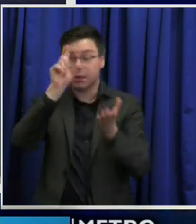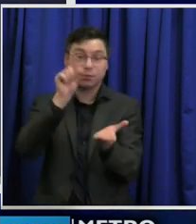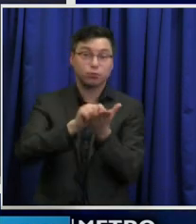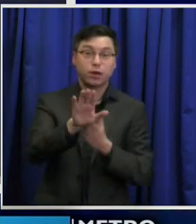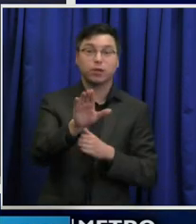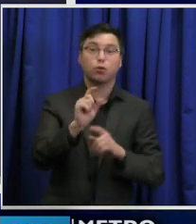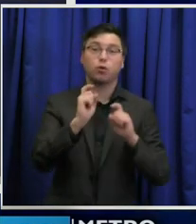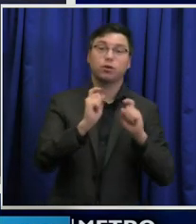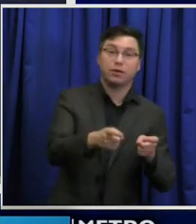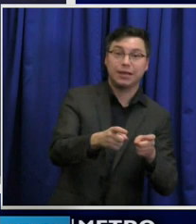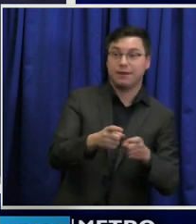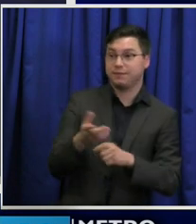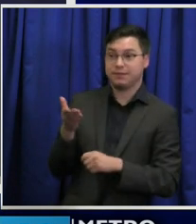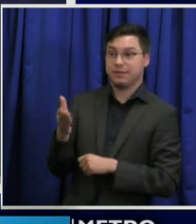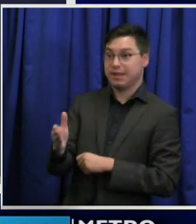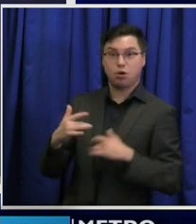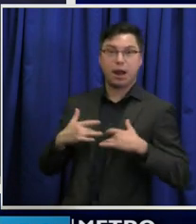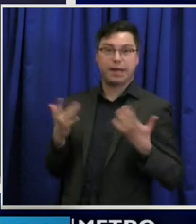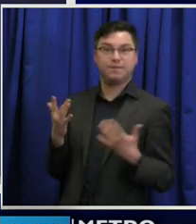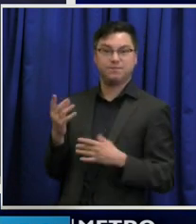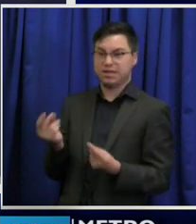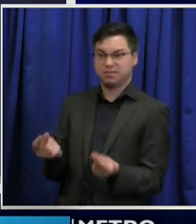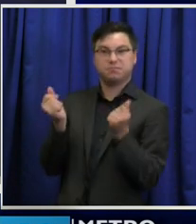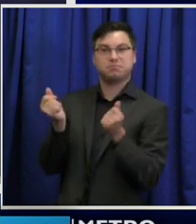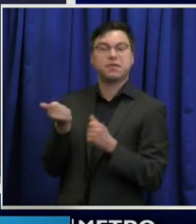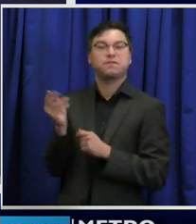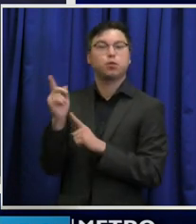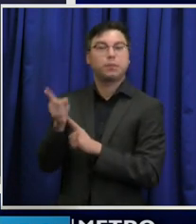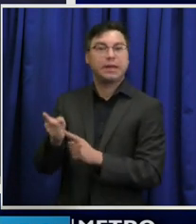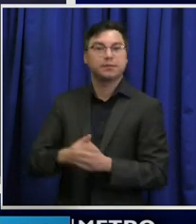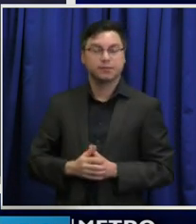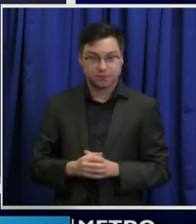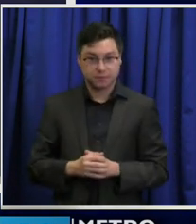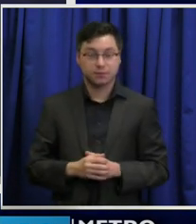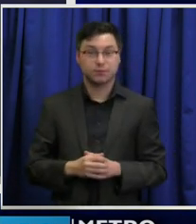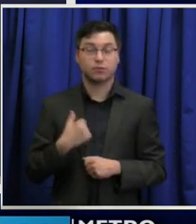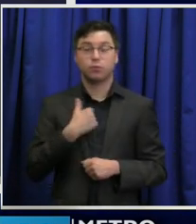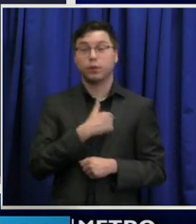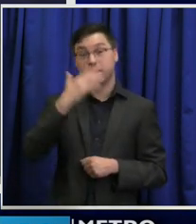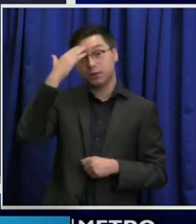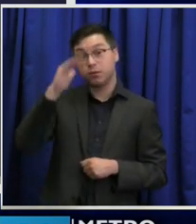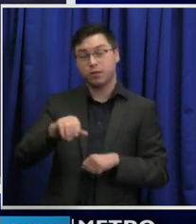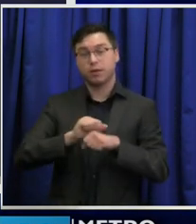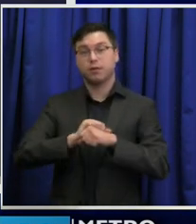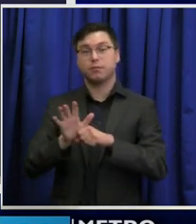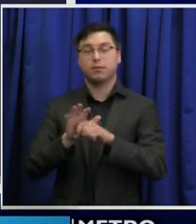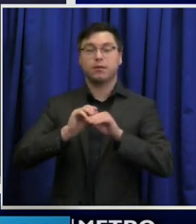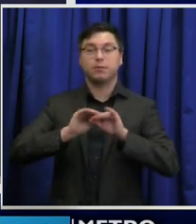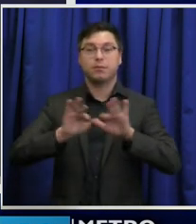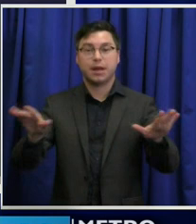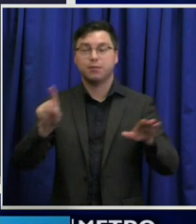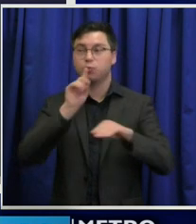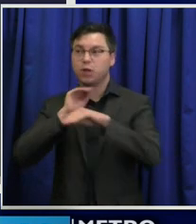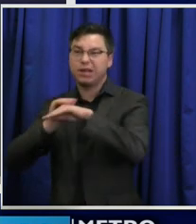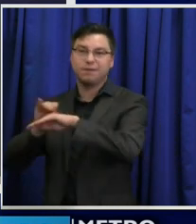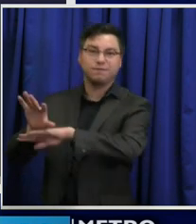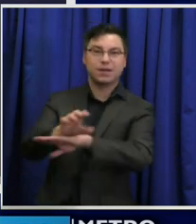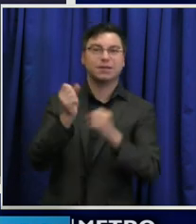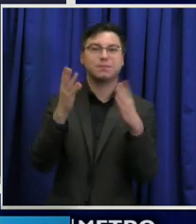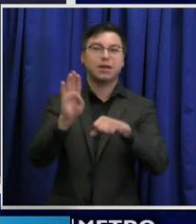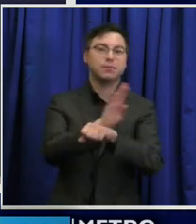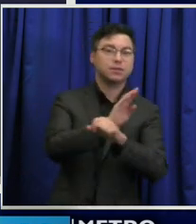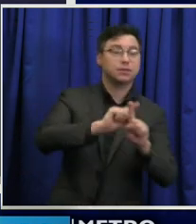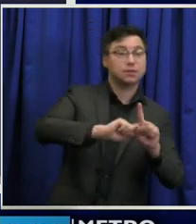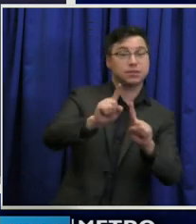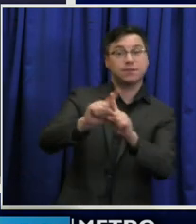in just a couple of minutes at events. So as we all know, this pandemic has affected businesses in various ways. And for us in